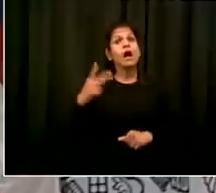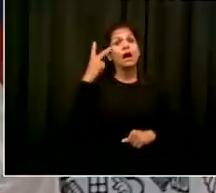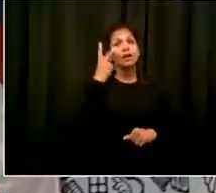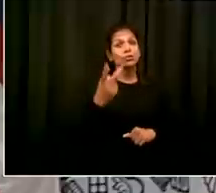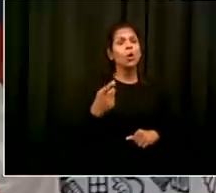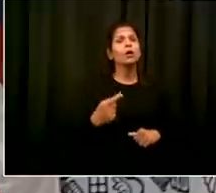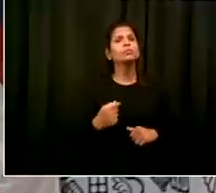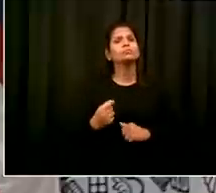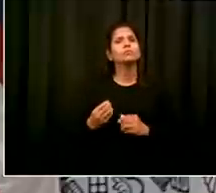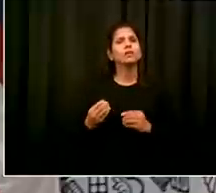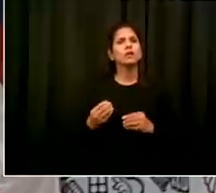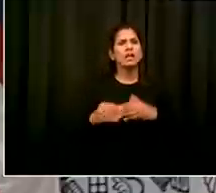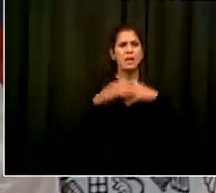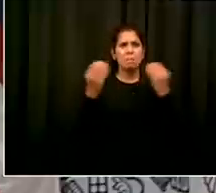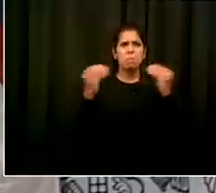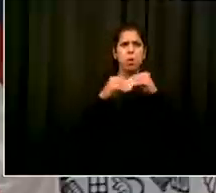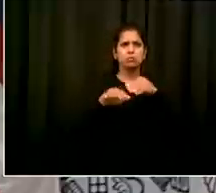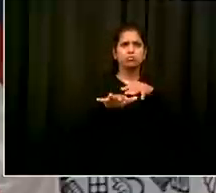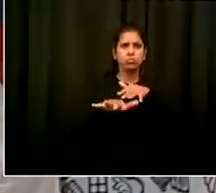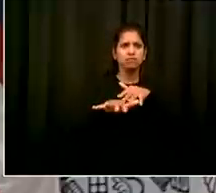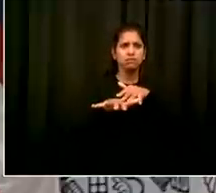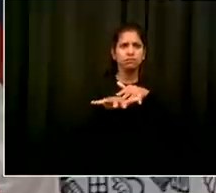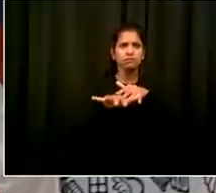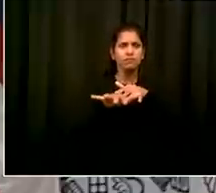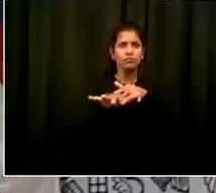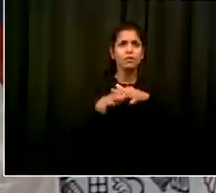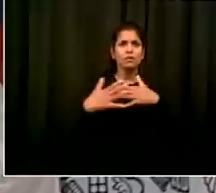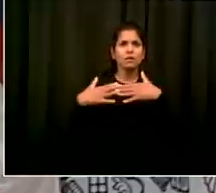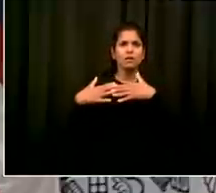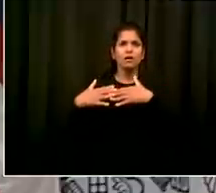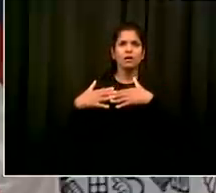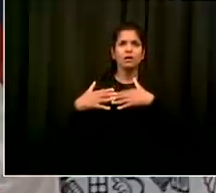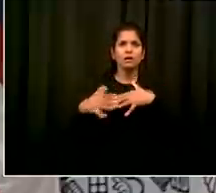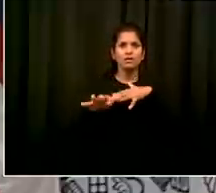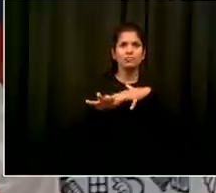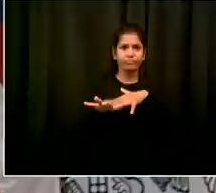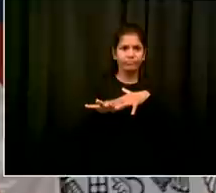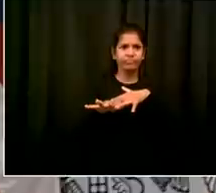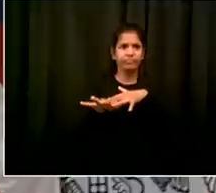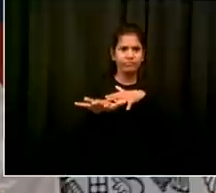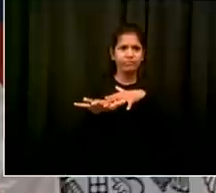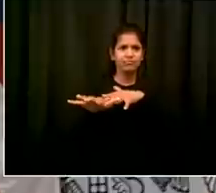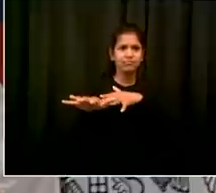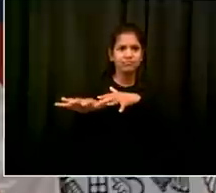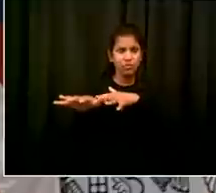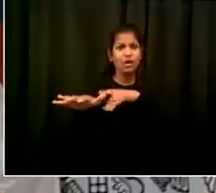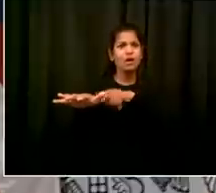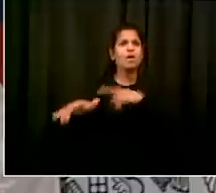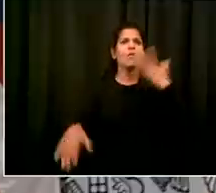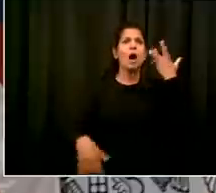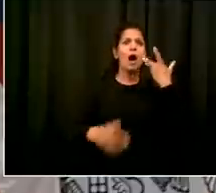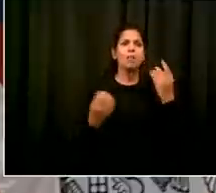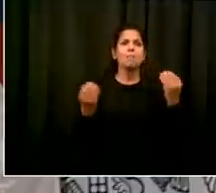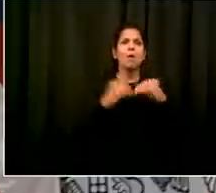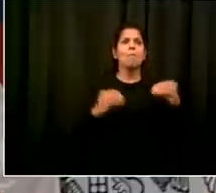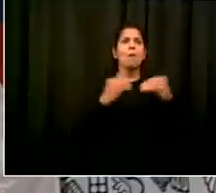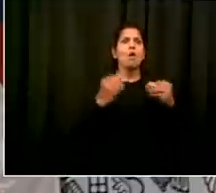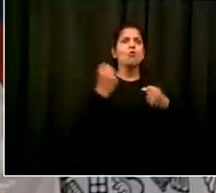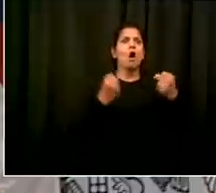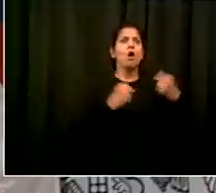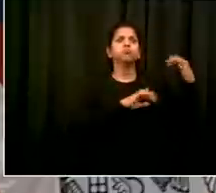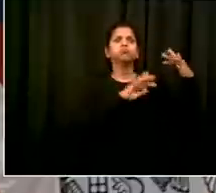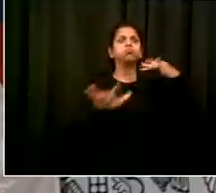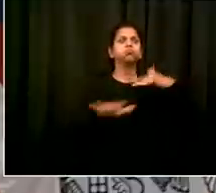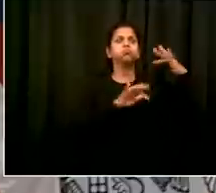um because there's more cars out there and that's a problem you and i would agree immediately and something we don't want to see go on for long i think